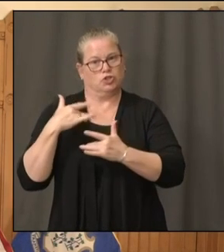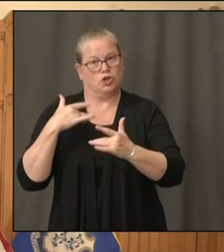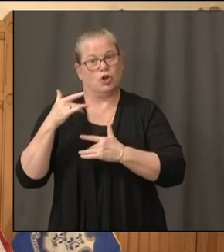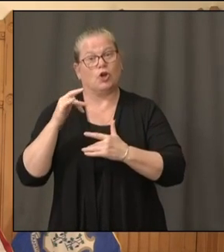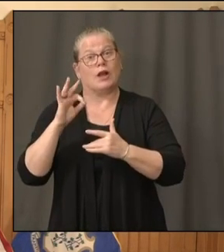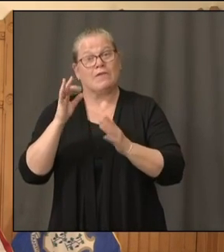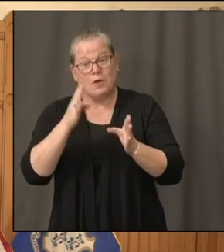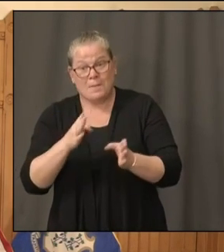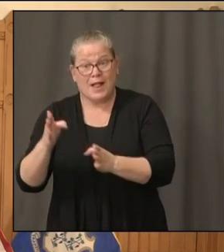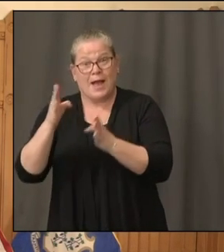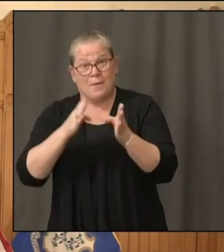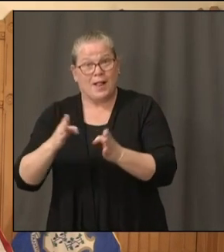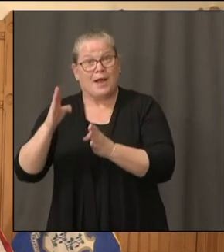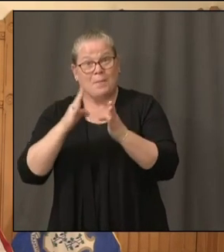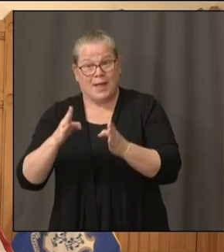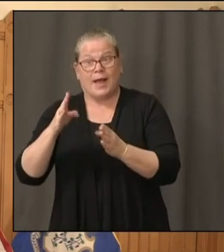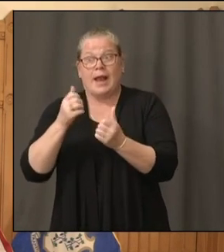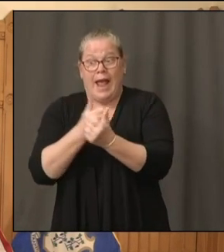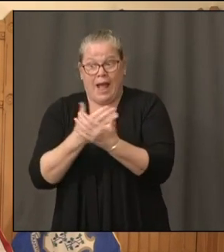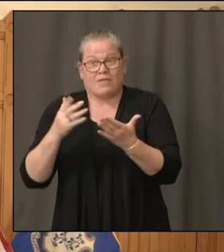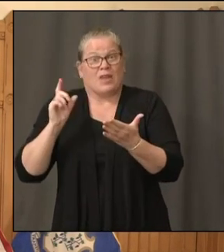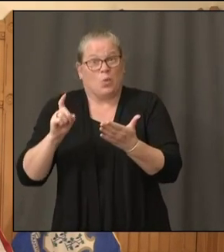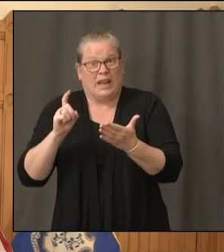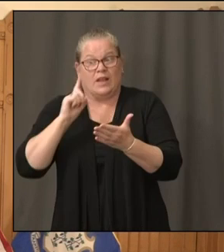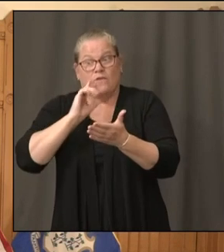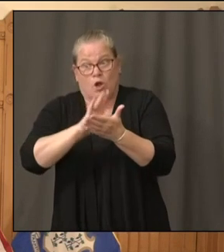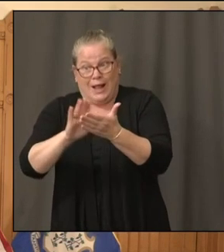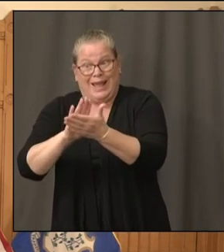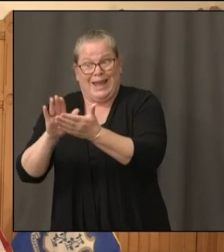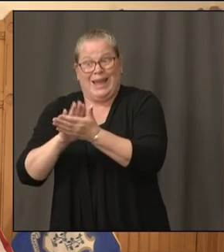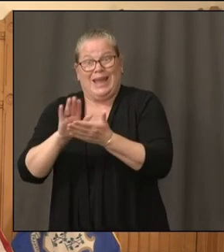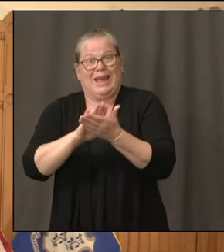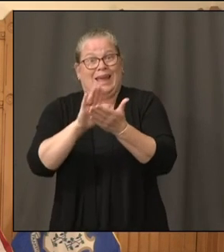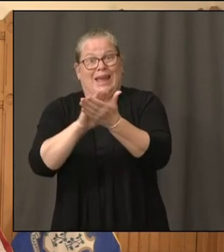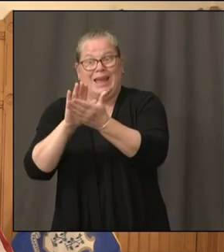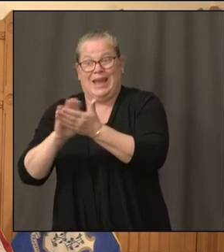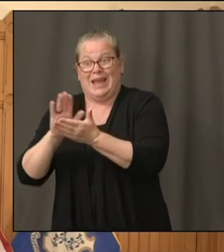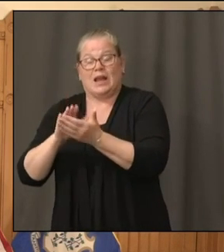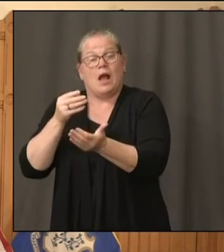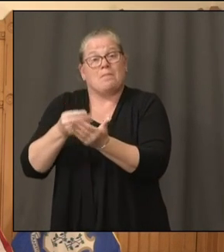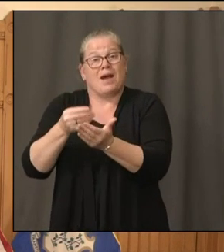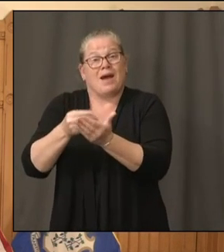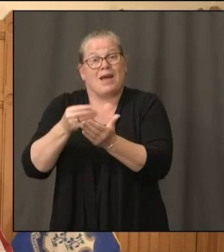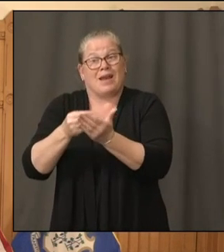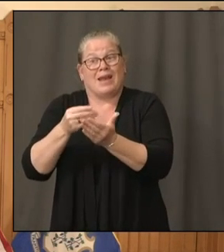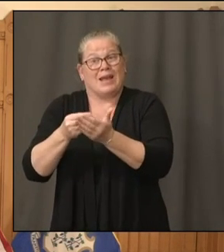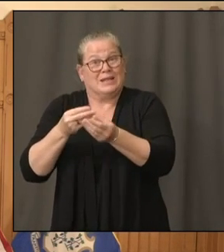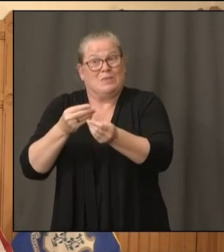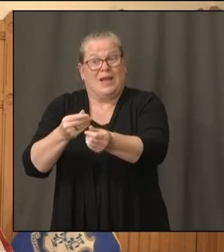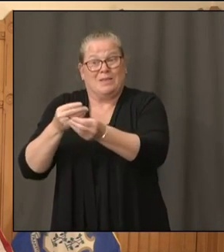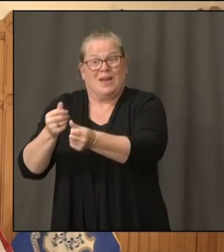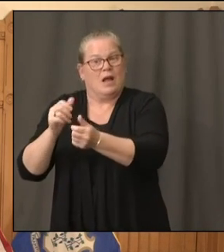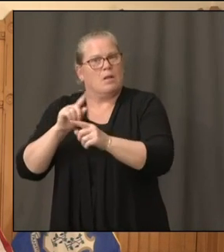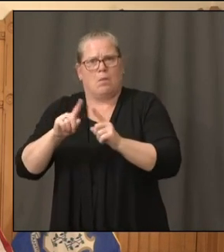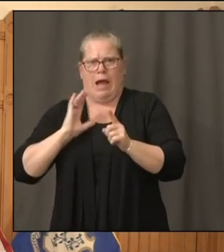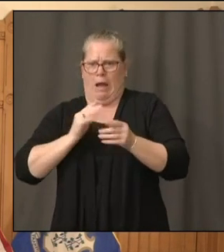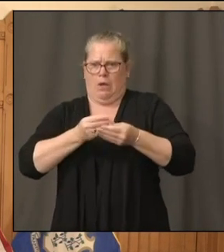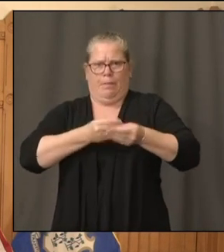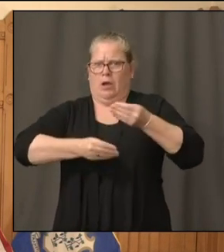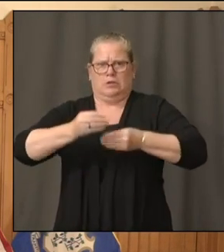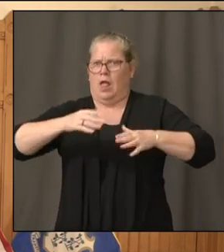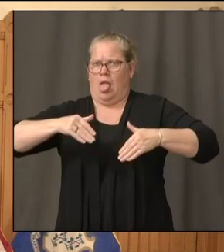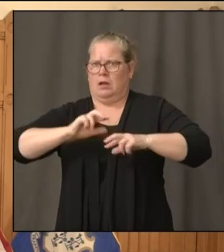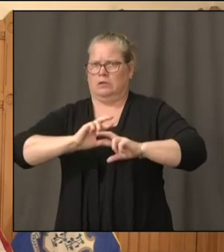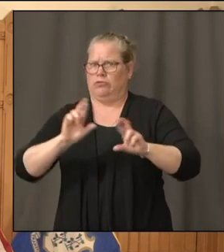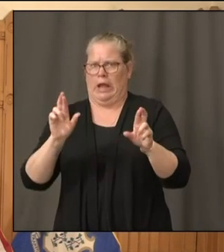stuff that we're going to need to keep it clean and everything else and spend money that's really not in our budget yet, it's one thing to